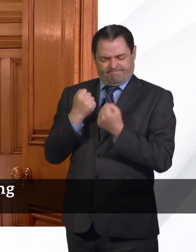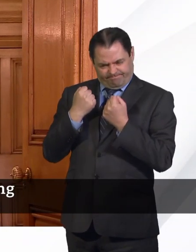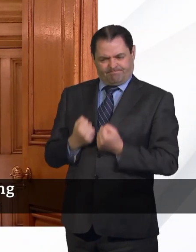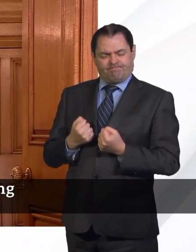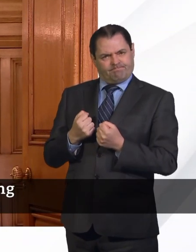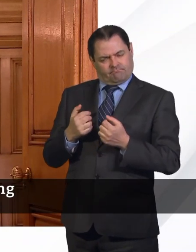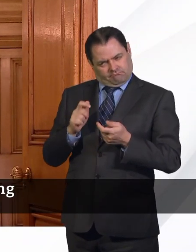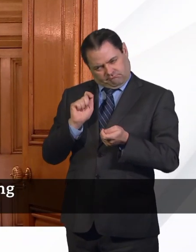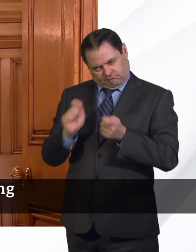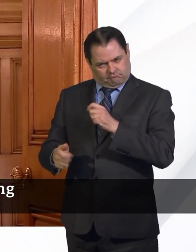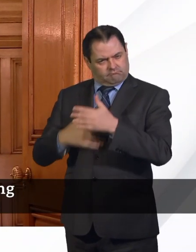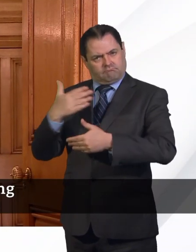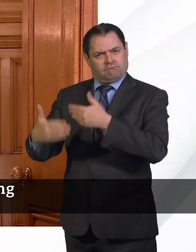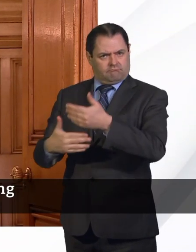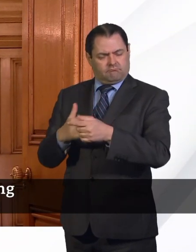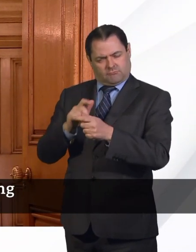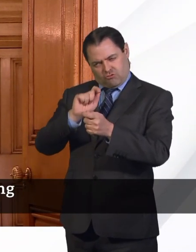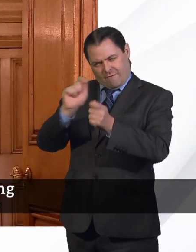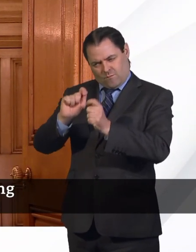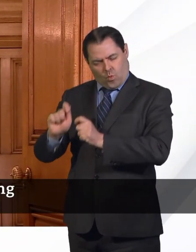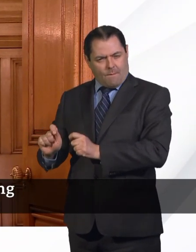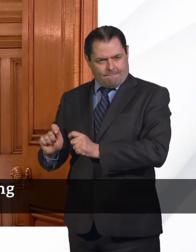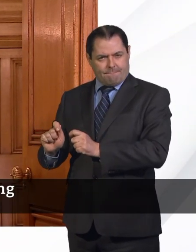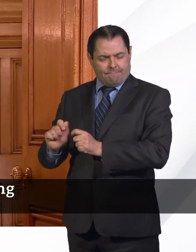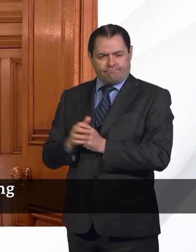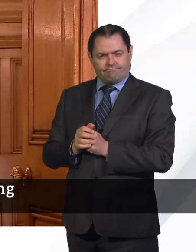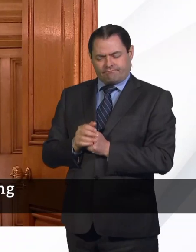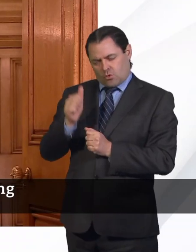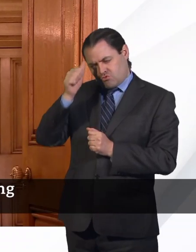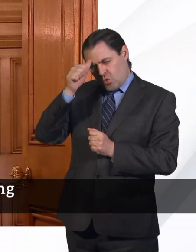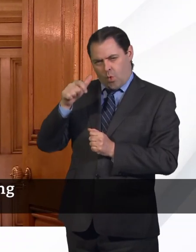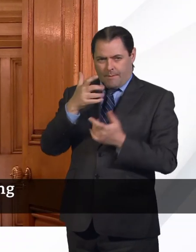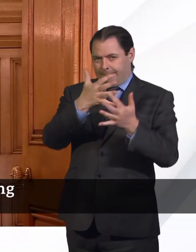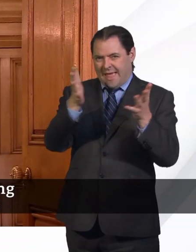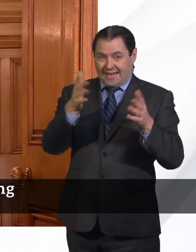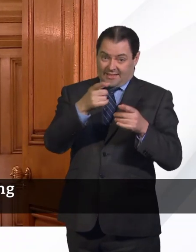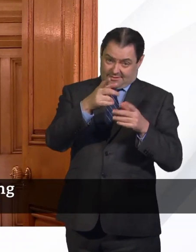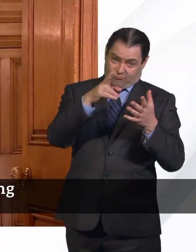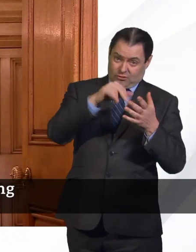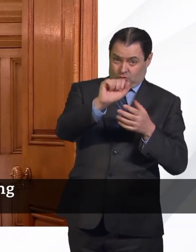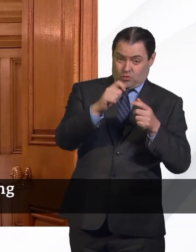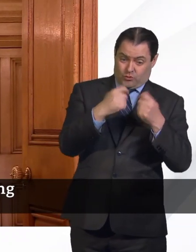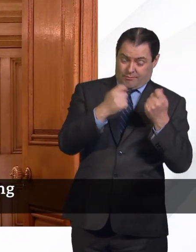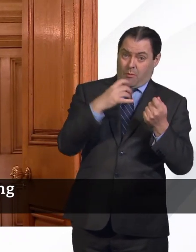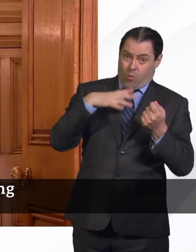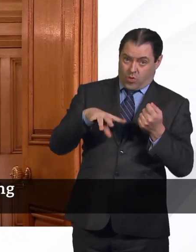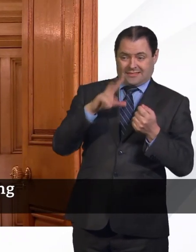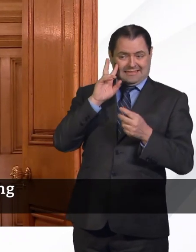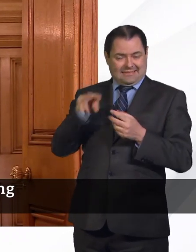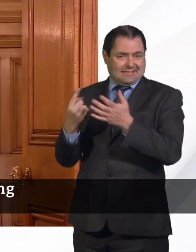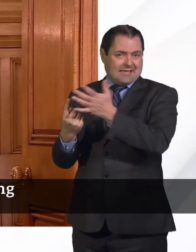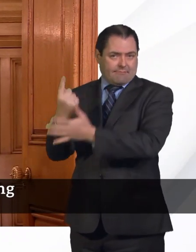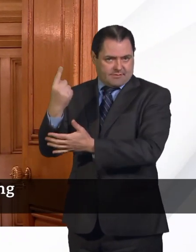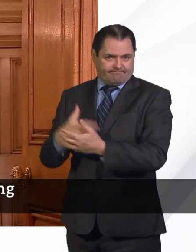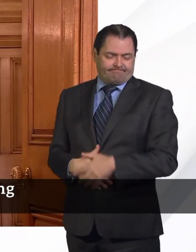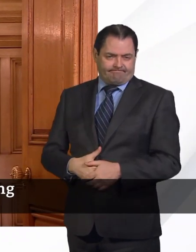push forward the social care reforms that I know so many readers of the Daily Express are interested in.